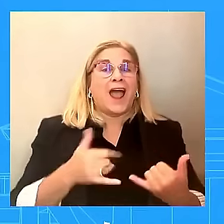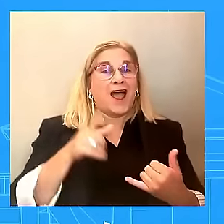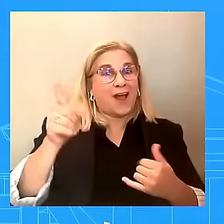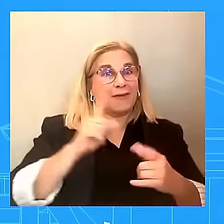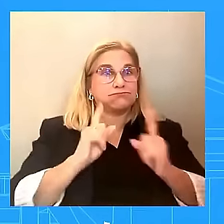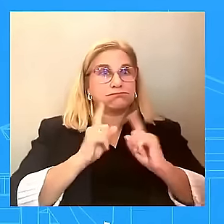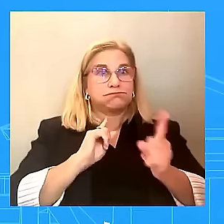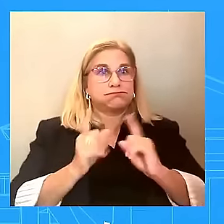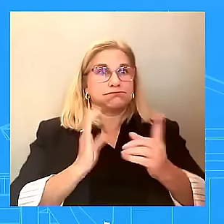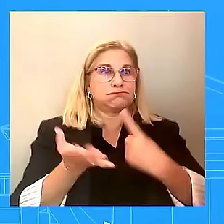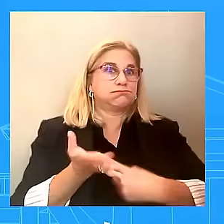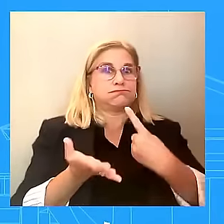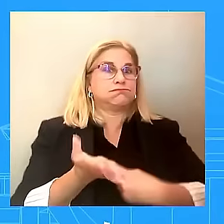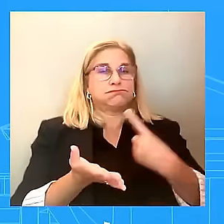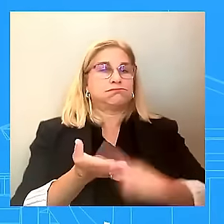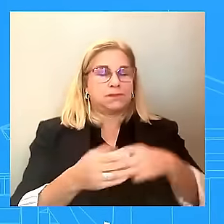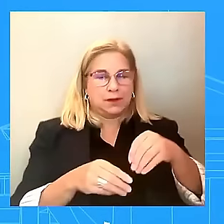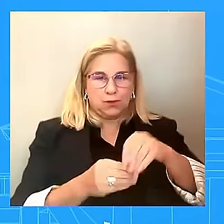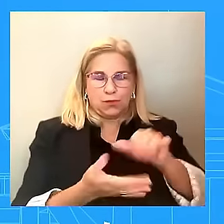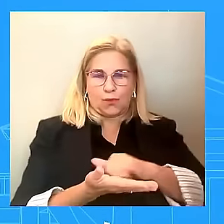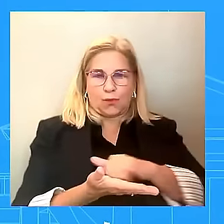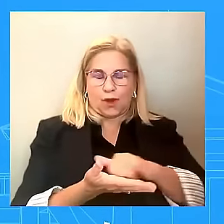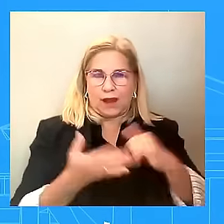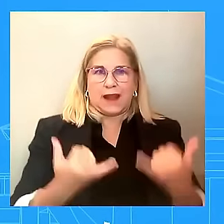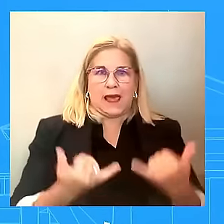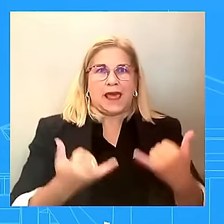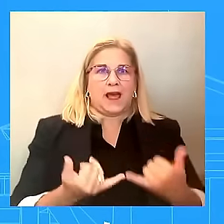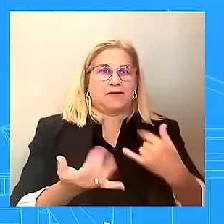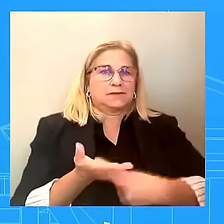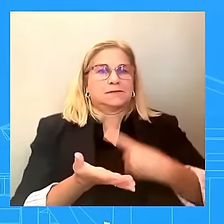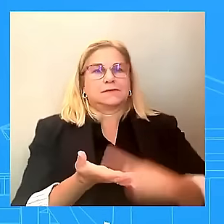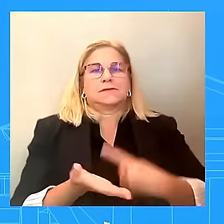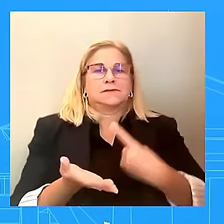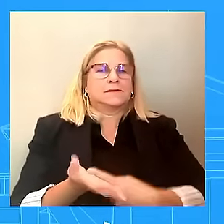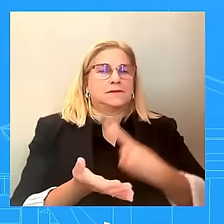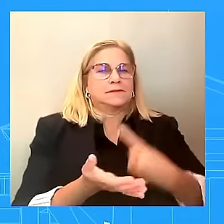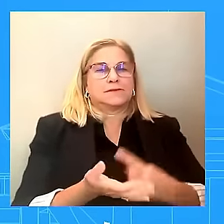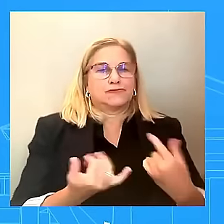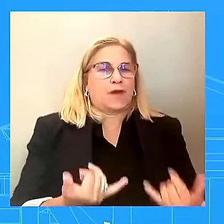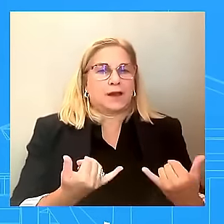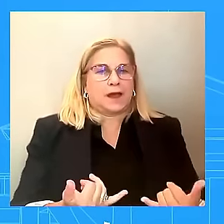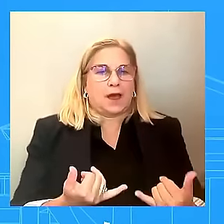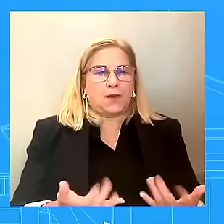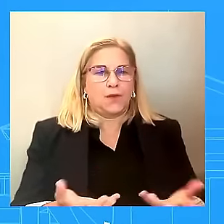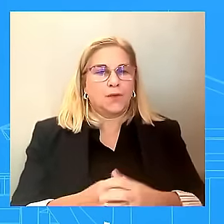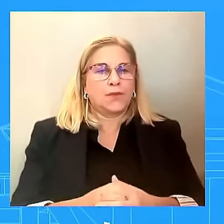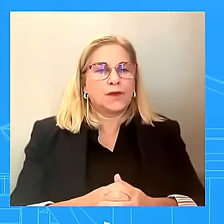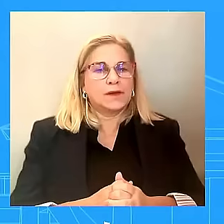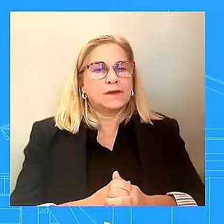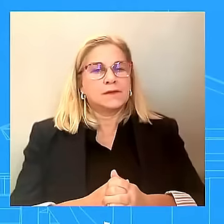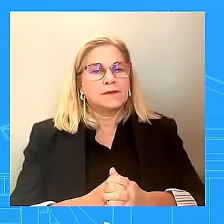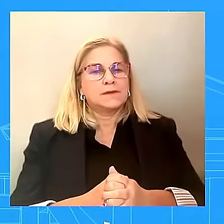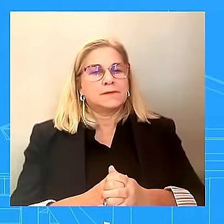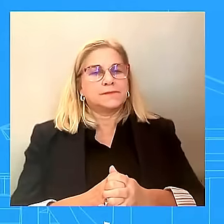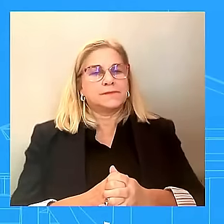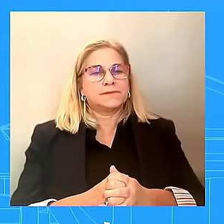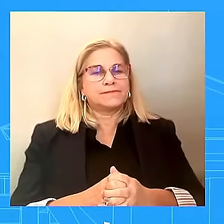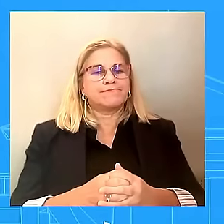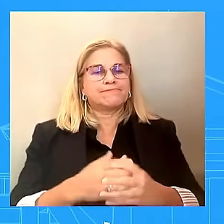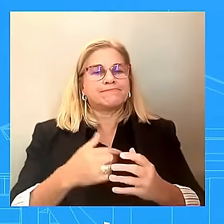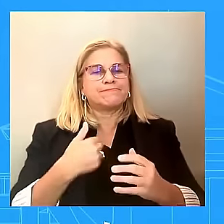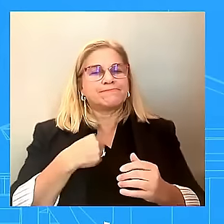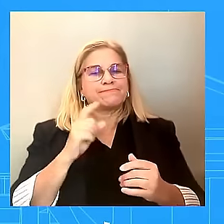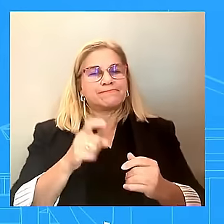that. Let me just really just read out a couple of things from the joint statement that you all saw from the G7 Plus Keep partners,